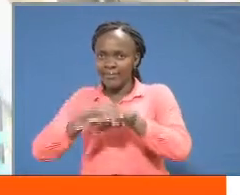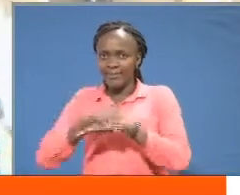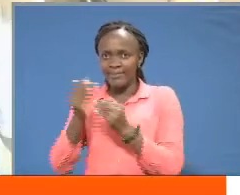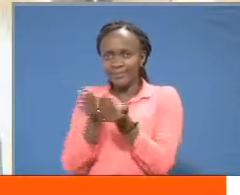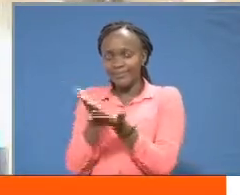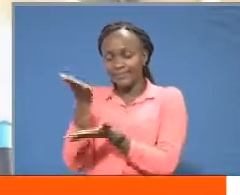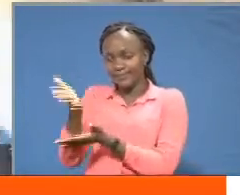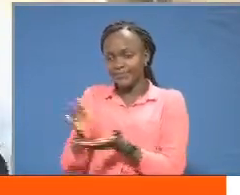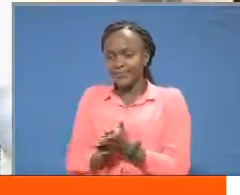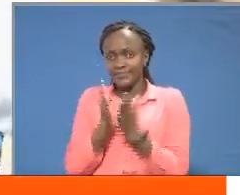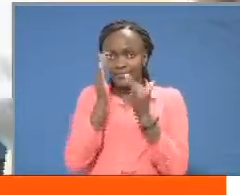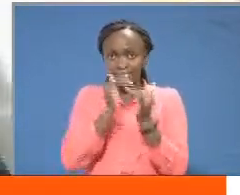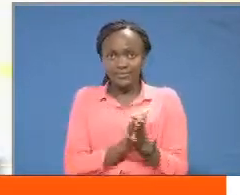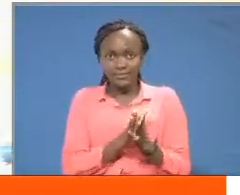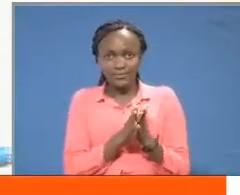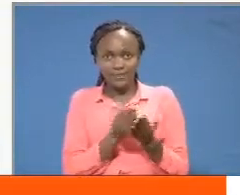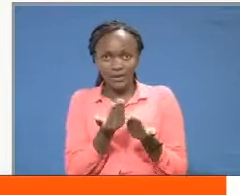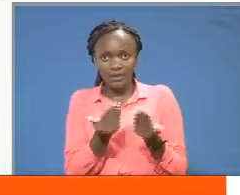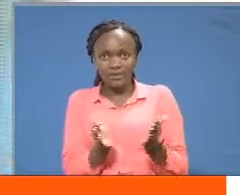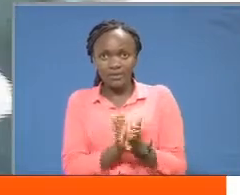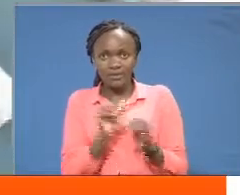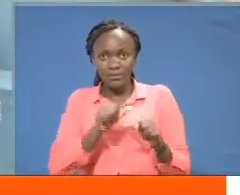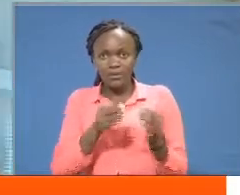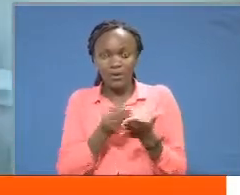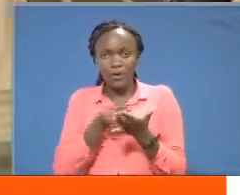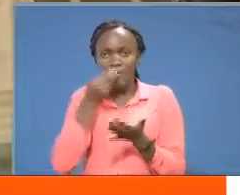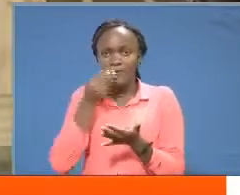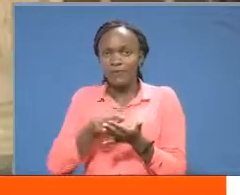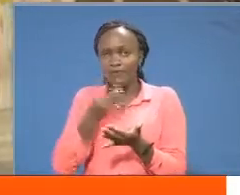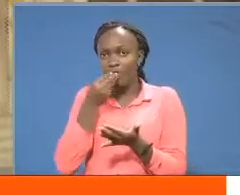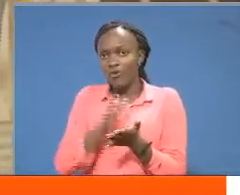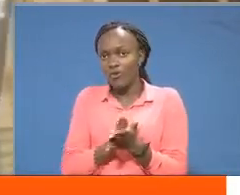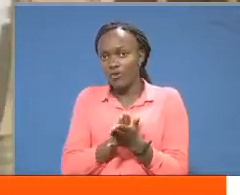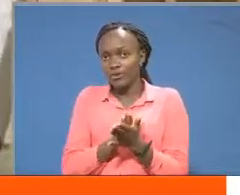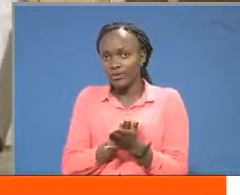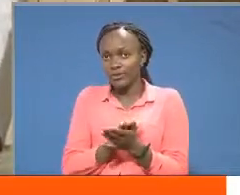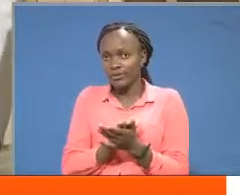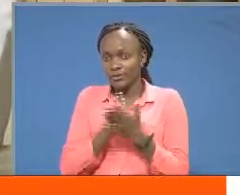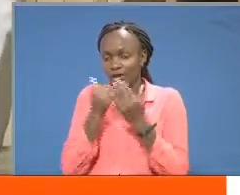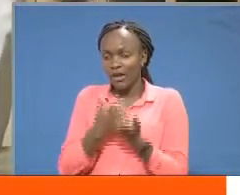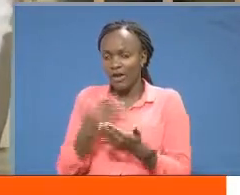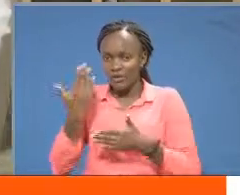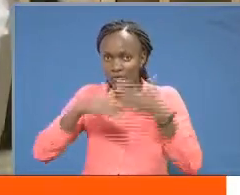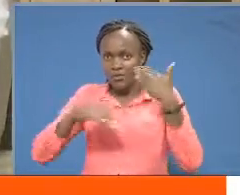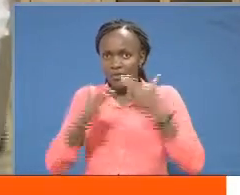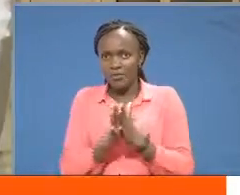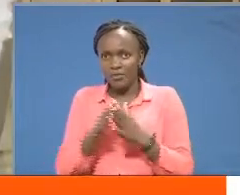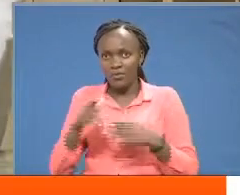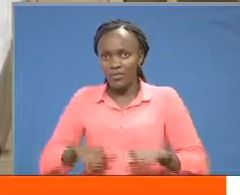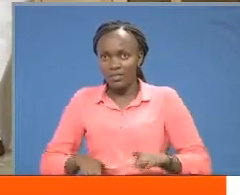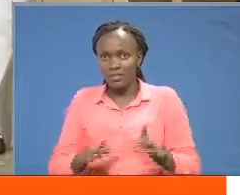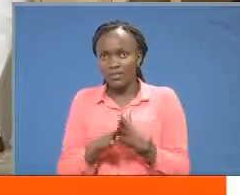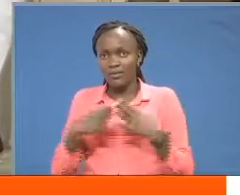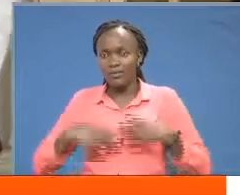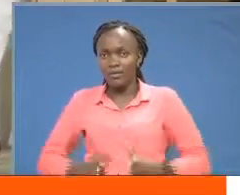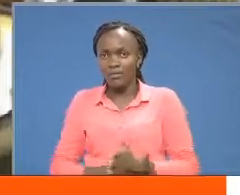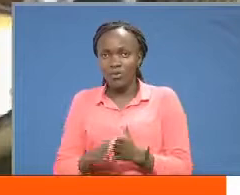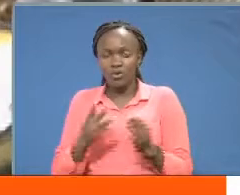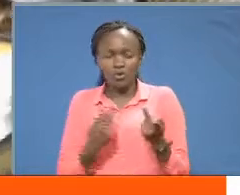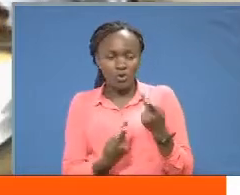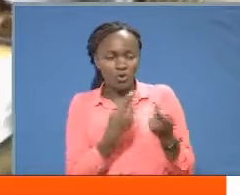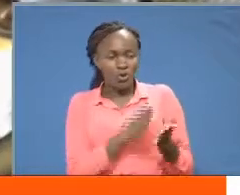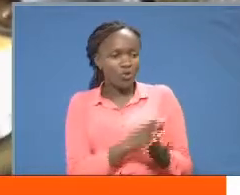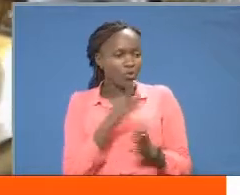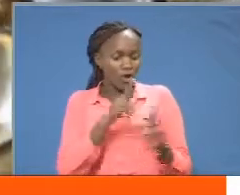when it comes to matters meals the university policy does not allow students to cook in the hostels however